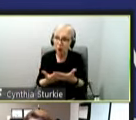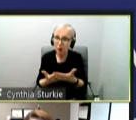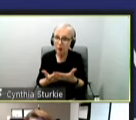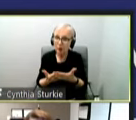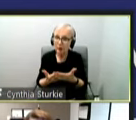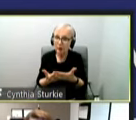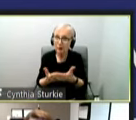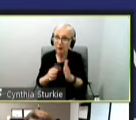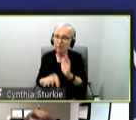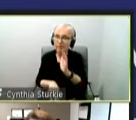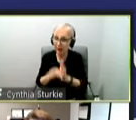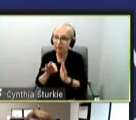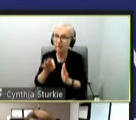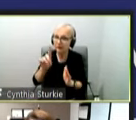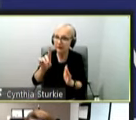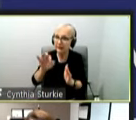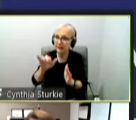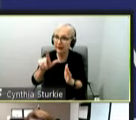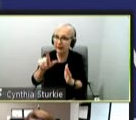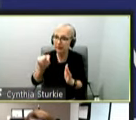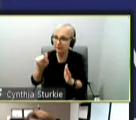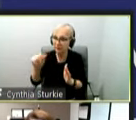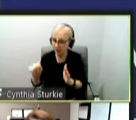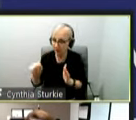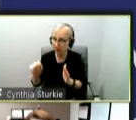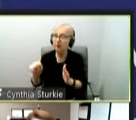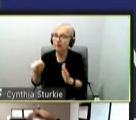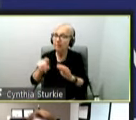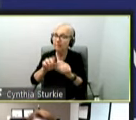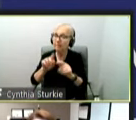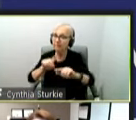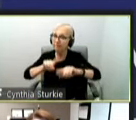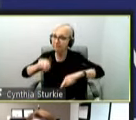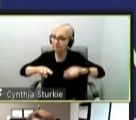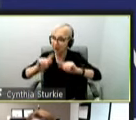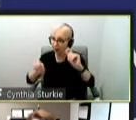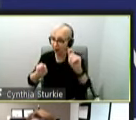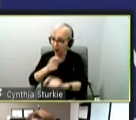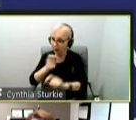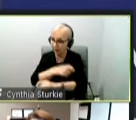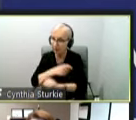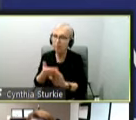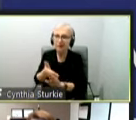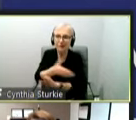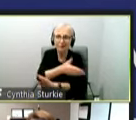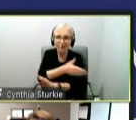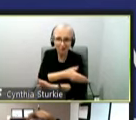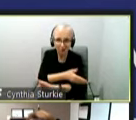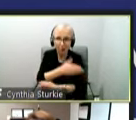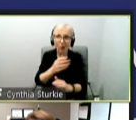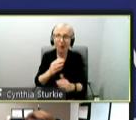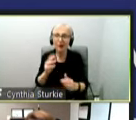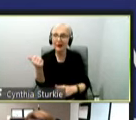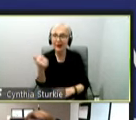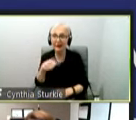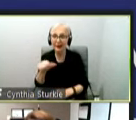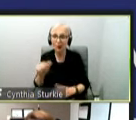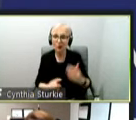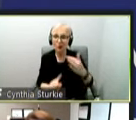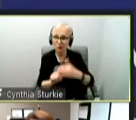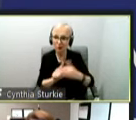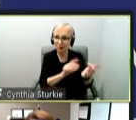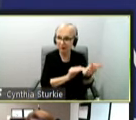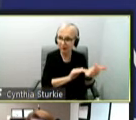detected in wastewater monitoring before clinical monitoring. We're fortunate that this technology is nimble and the state lab has already updated